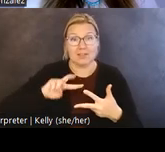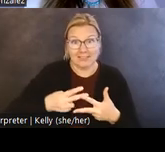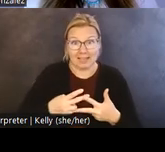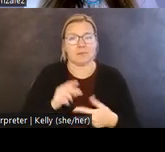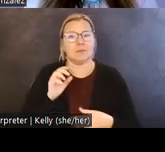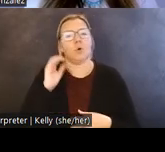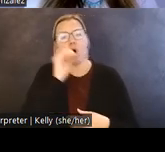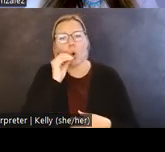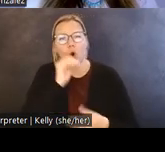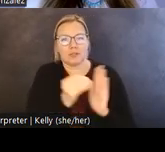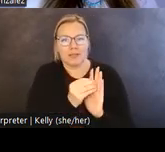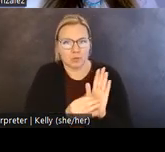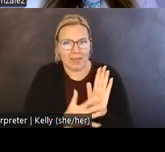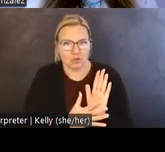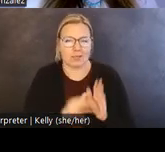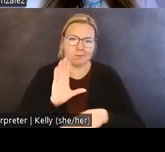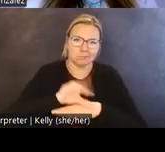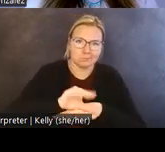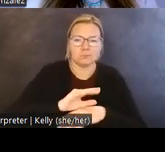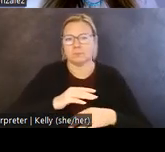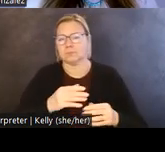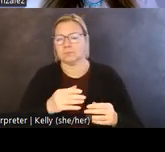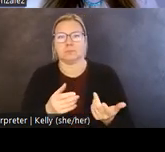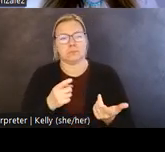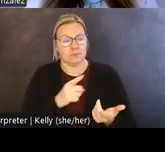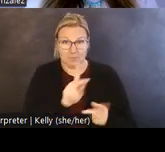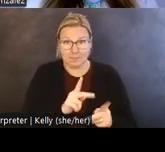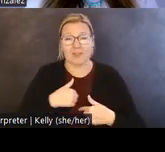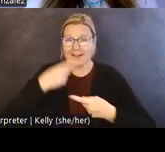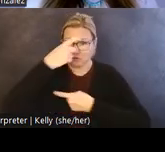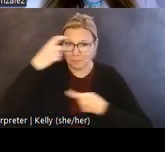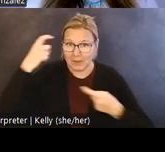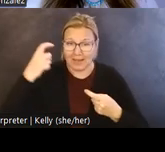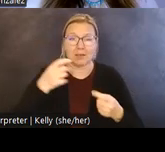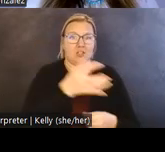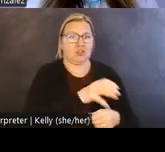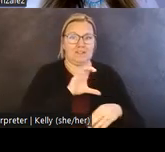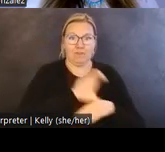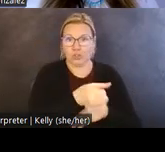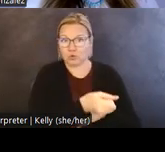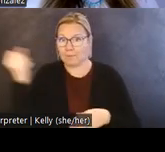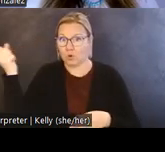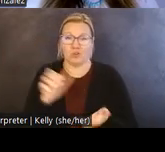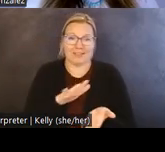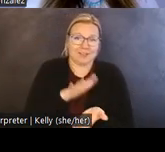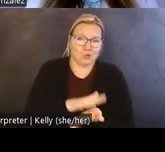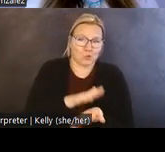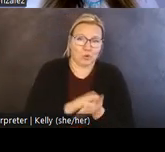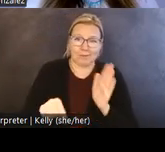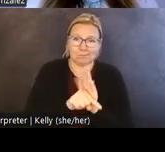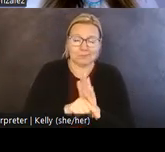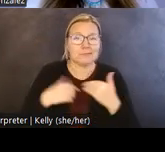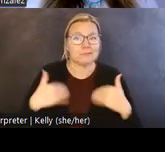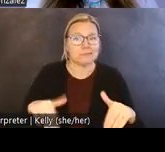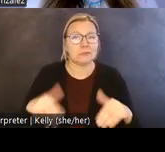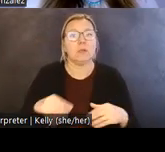histories, particularly those surrounding traumatic events such as removals and schooling often contain silences born out